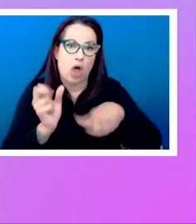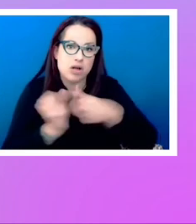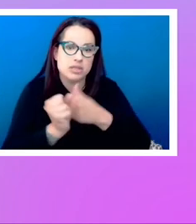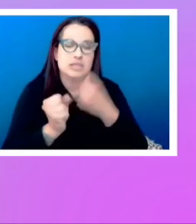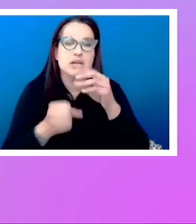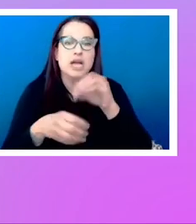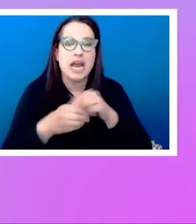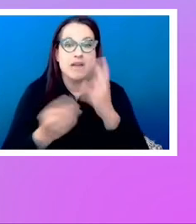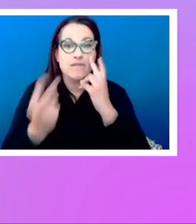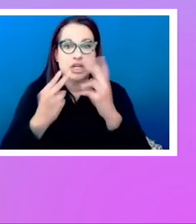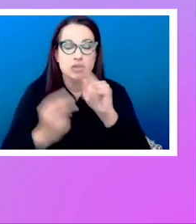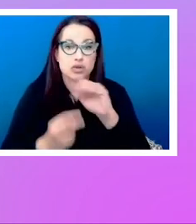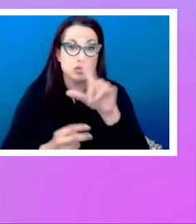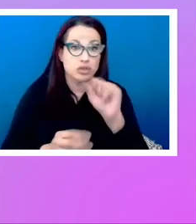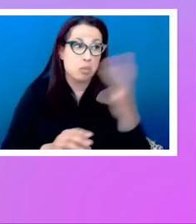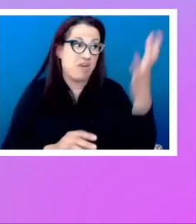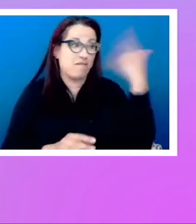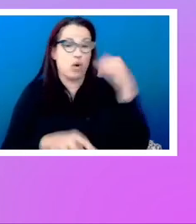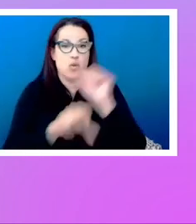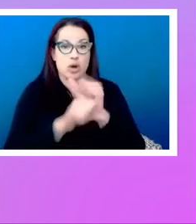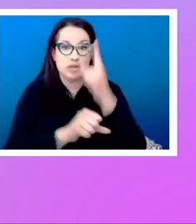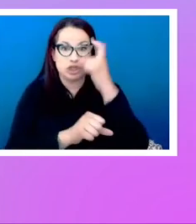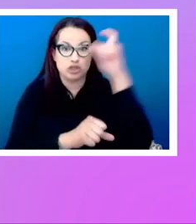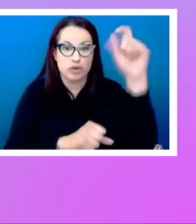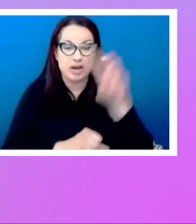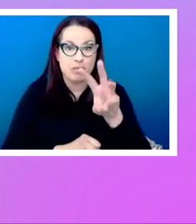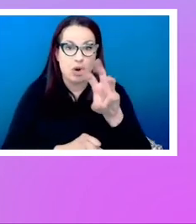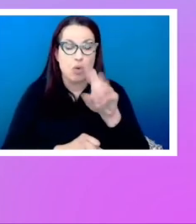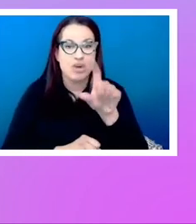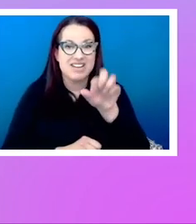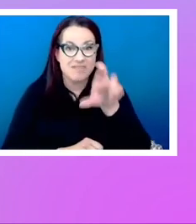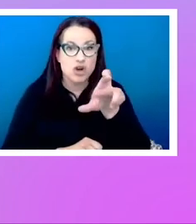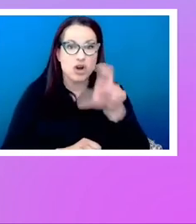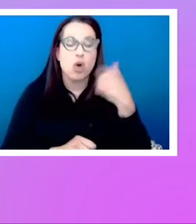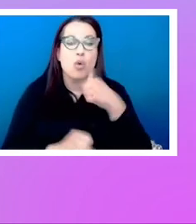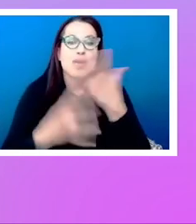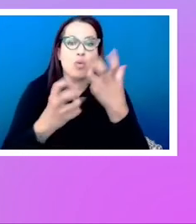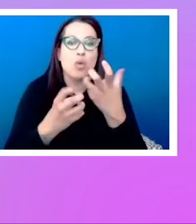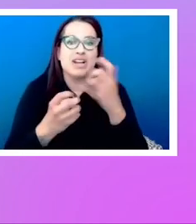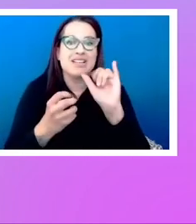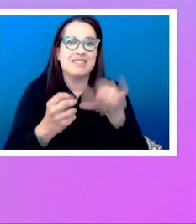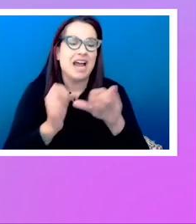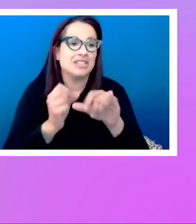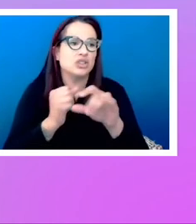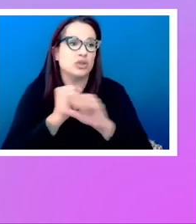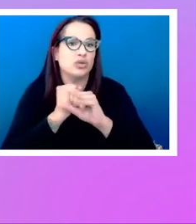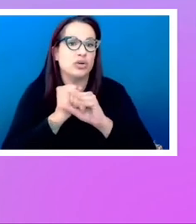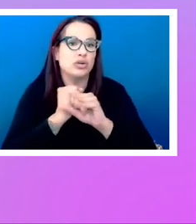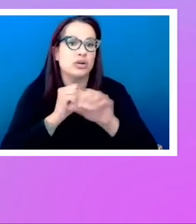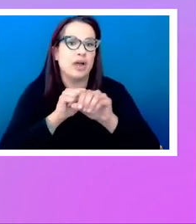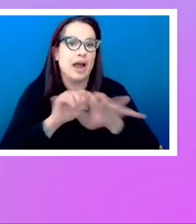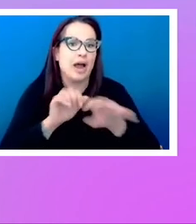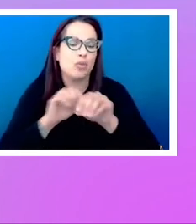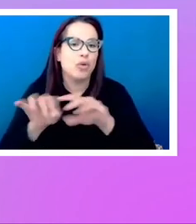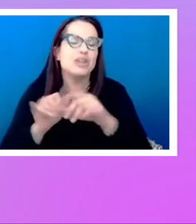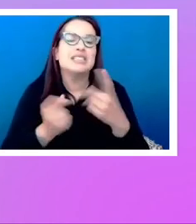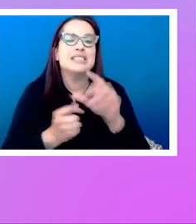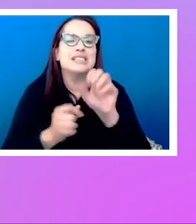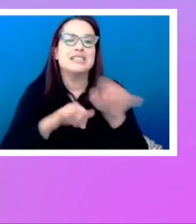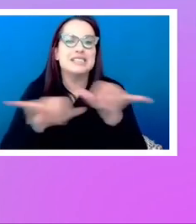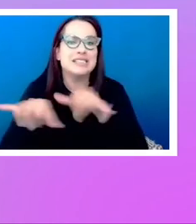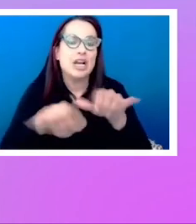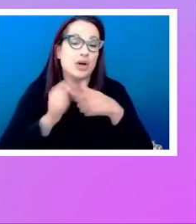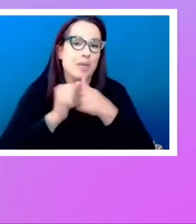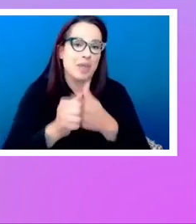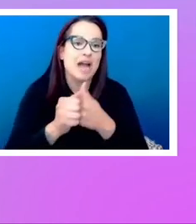Back when I worked on Dreamweaver, that was the thing that we said. We wanted Dreamweaver to output standards compliant code by default. And so really, I would